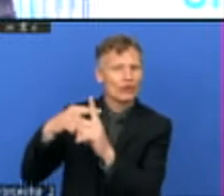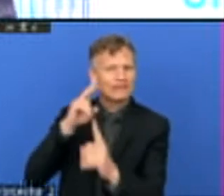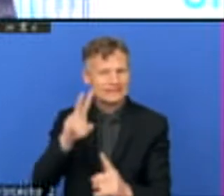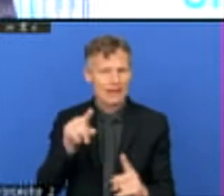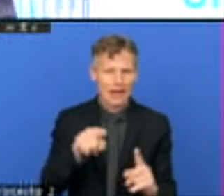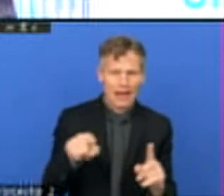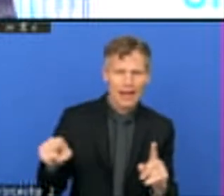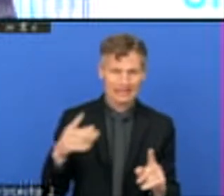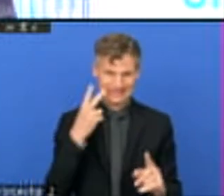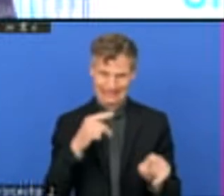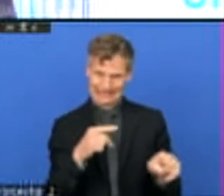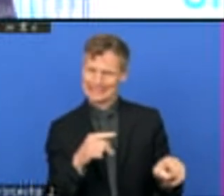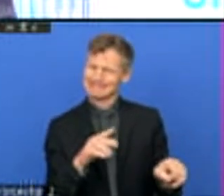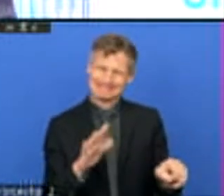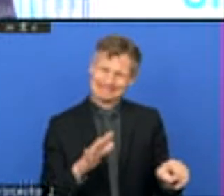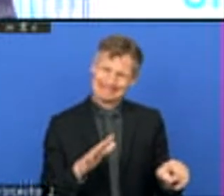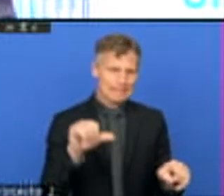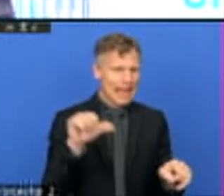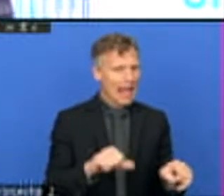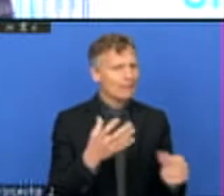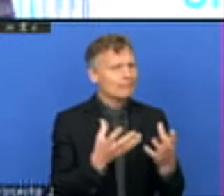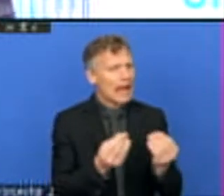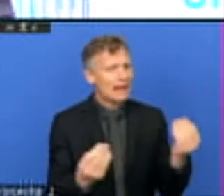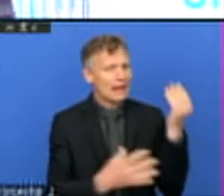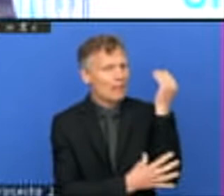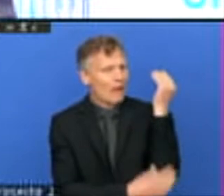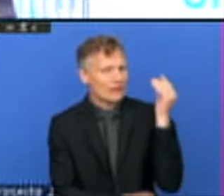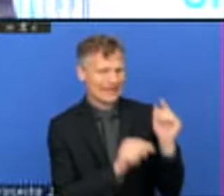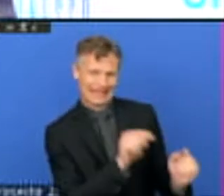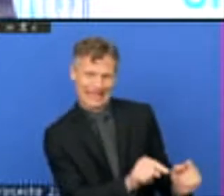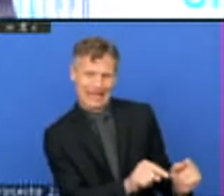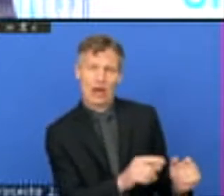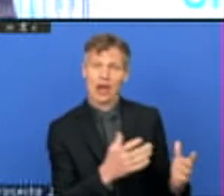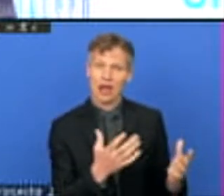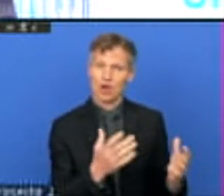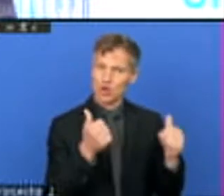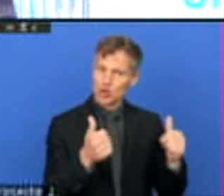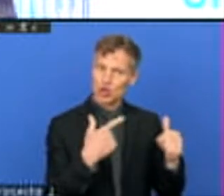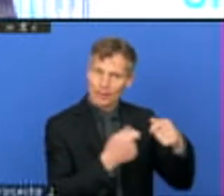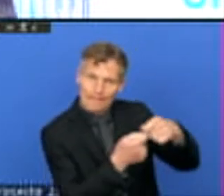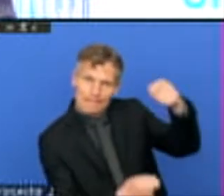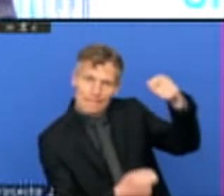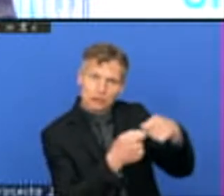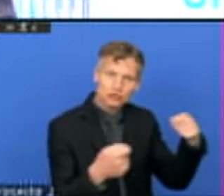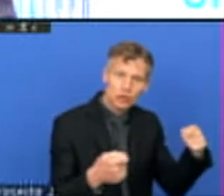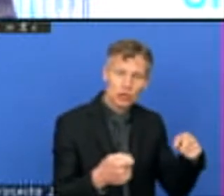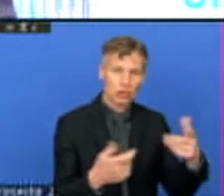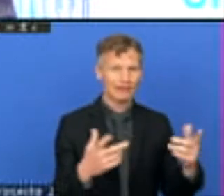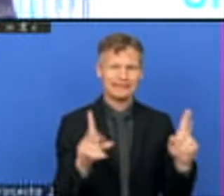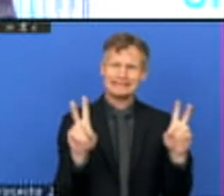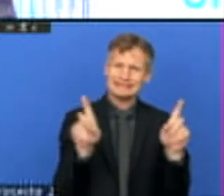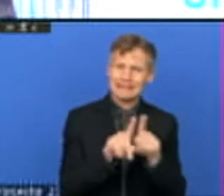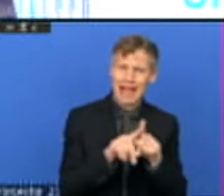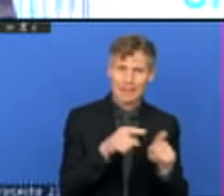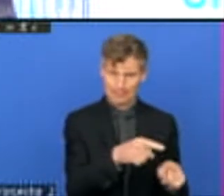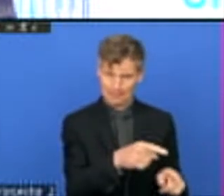poverty, these are the communities that we can measure whether they are being left behind. These are the communities